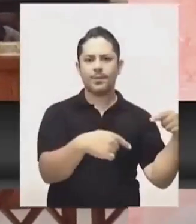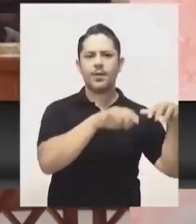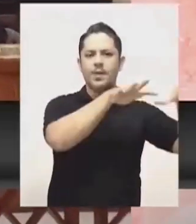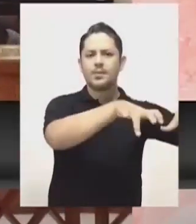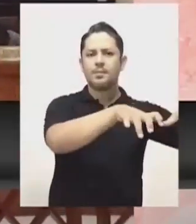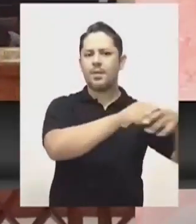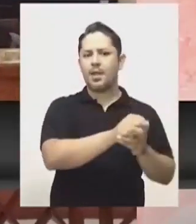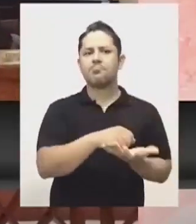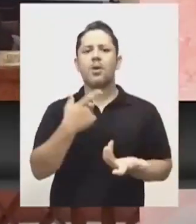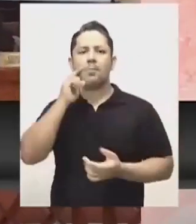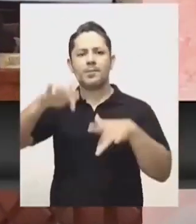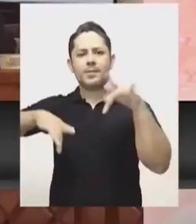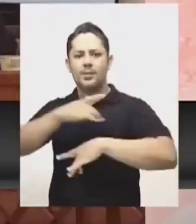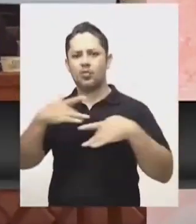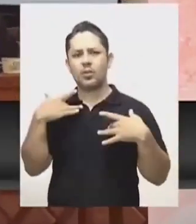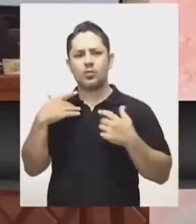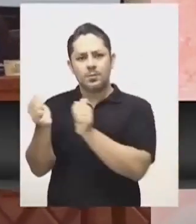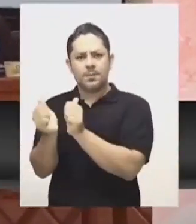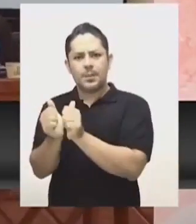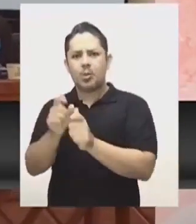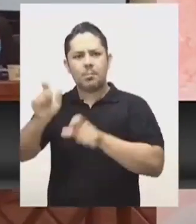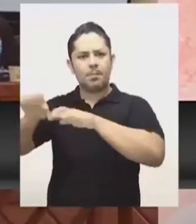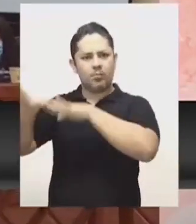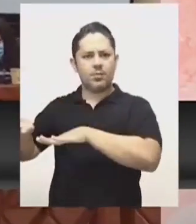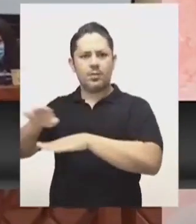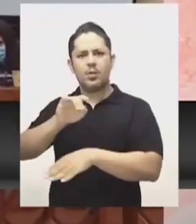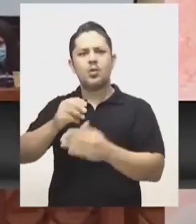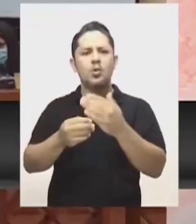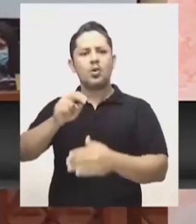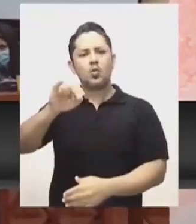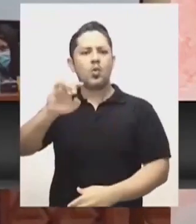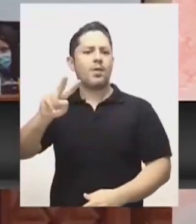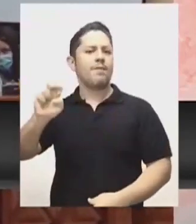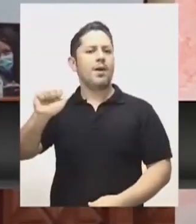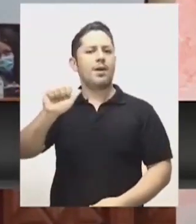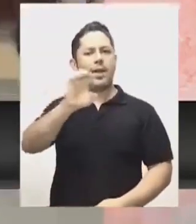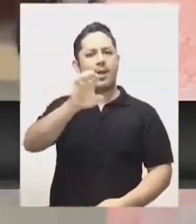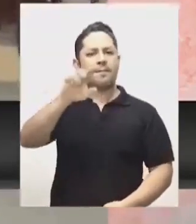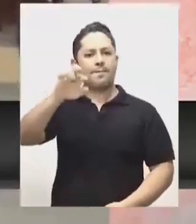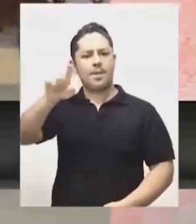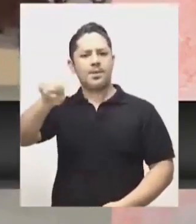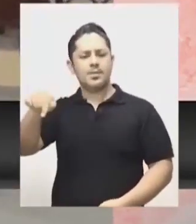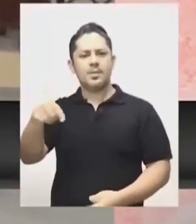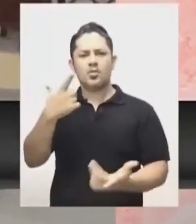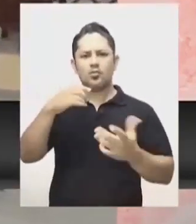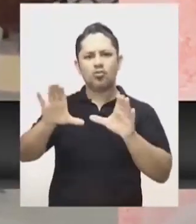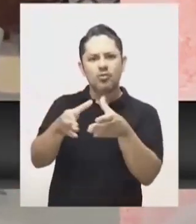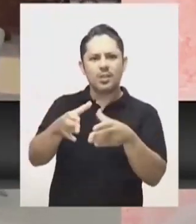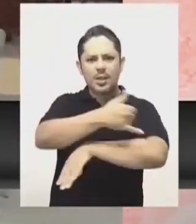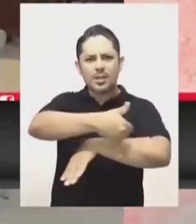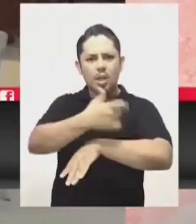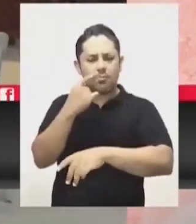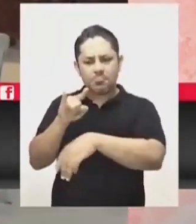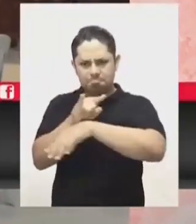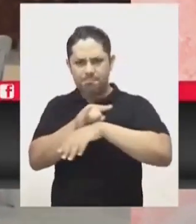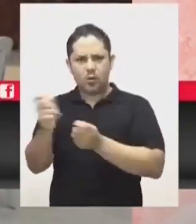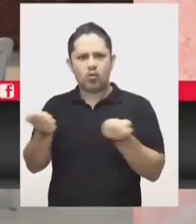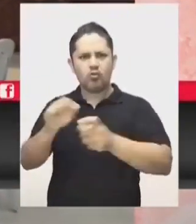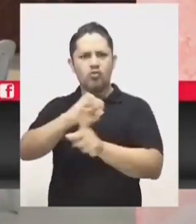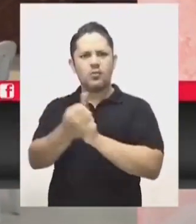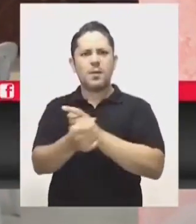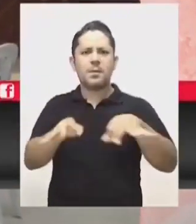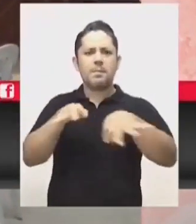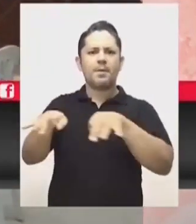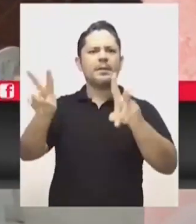In a debate before the Departmental Assembly, the Secretary of Health along with a representative of the new IPSA, the Society of Architects and the